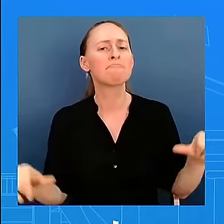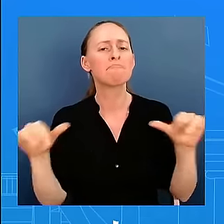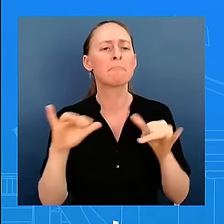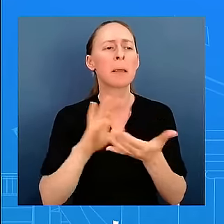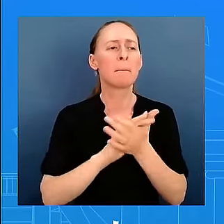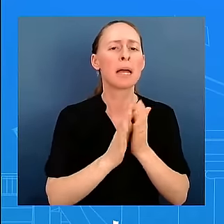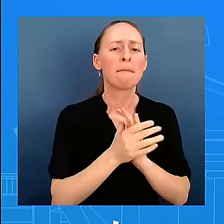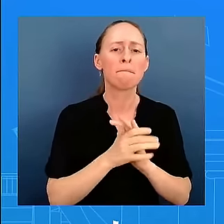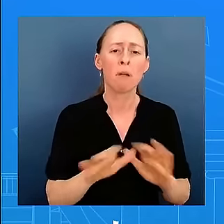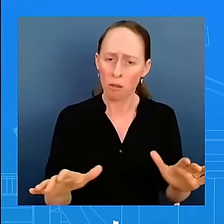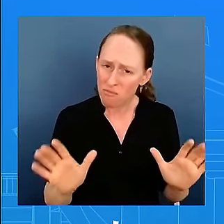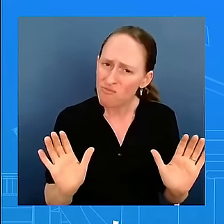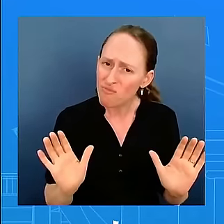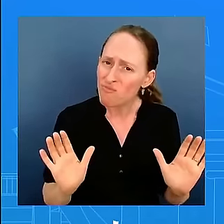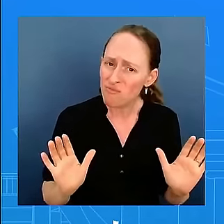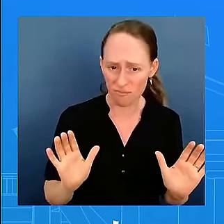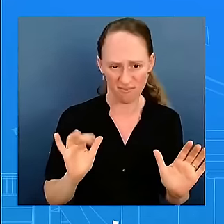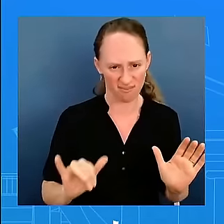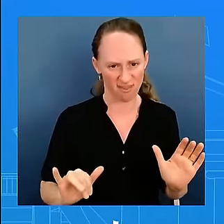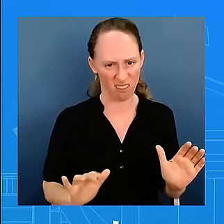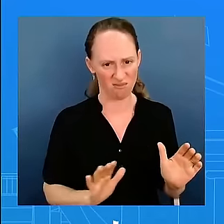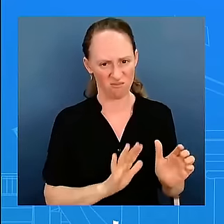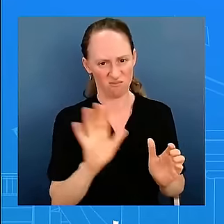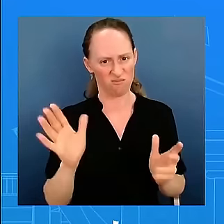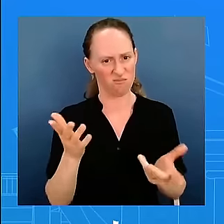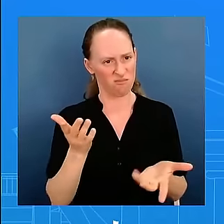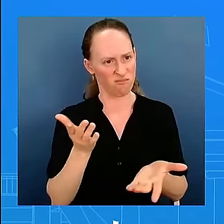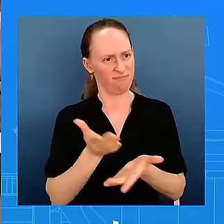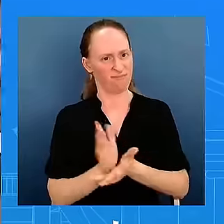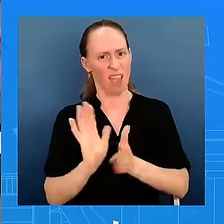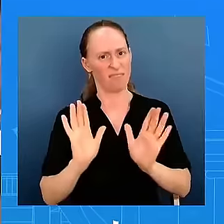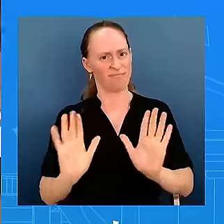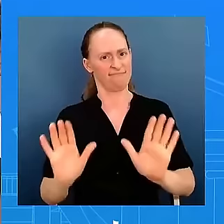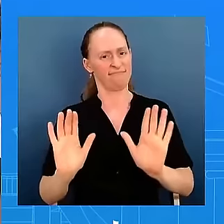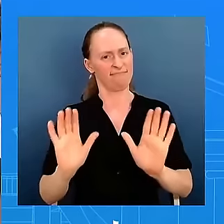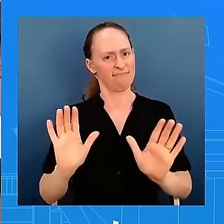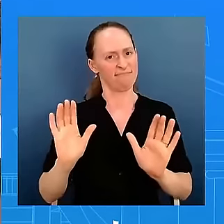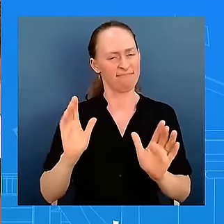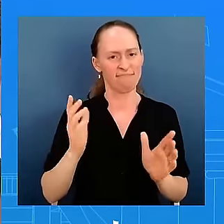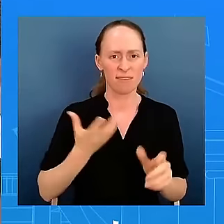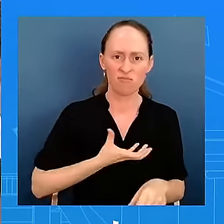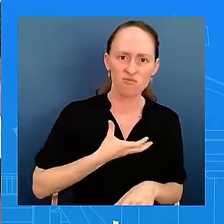real concerns. And that's what a democracy is all about. And do you agree with the